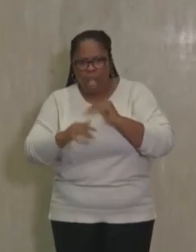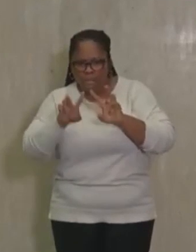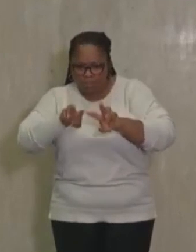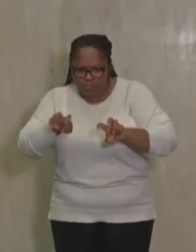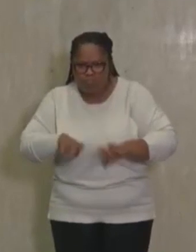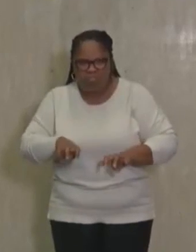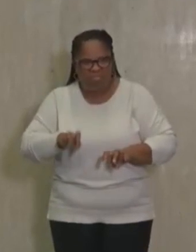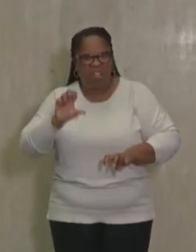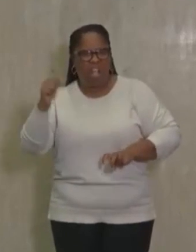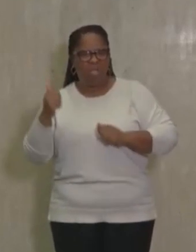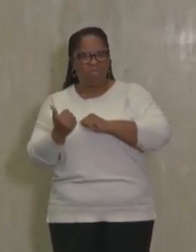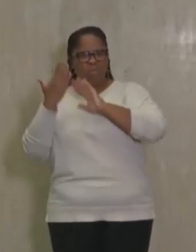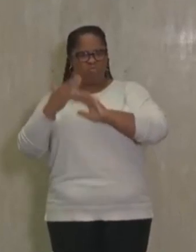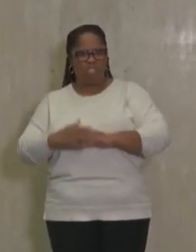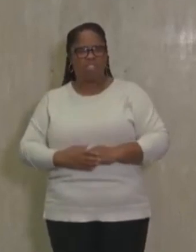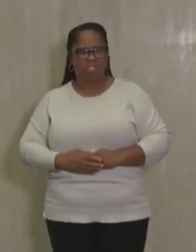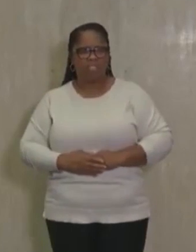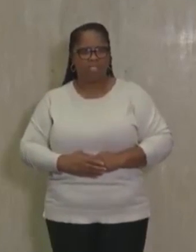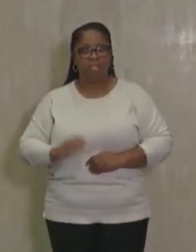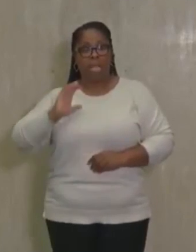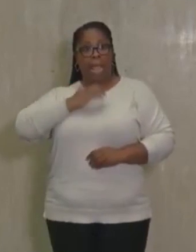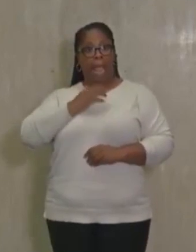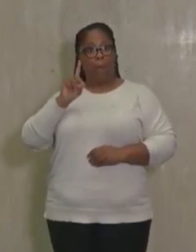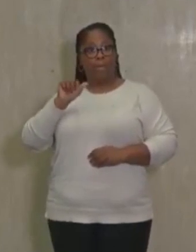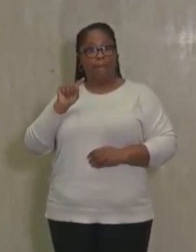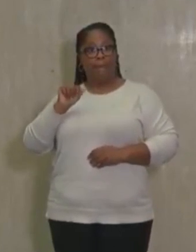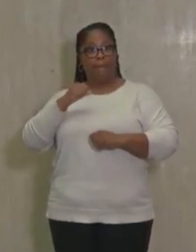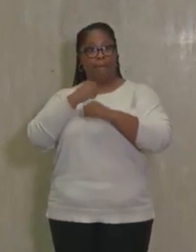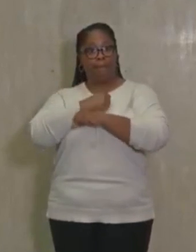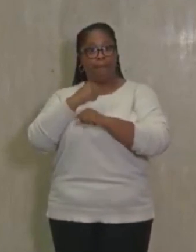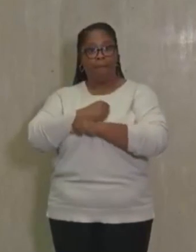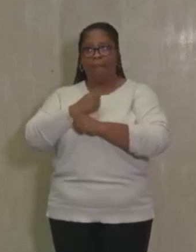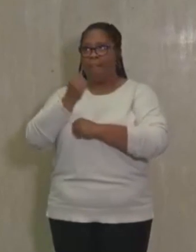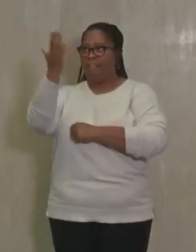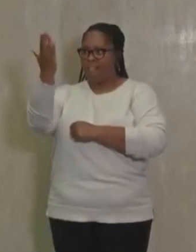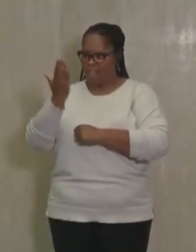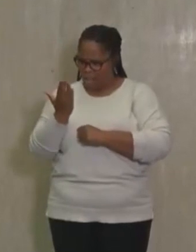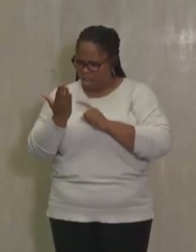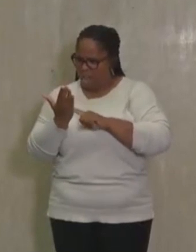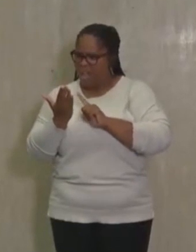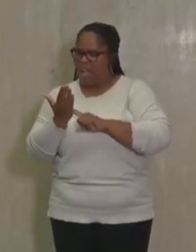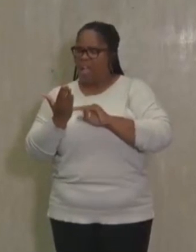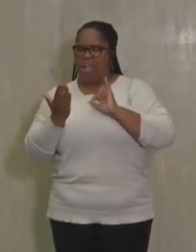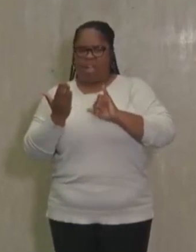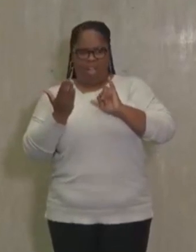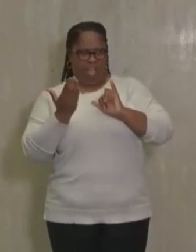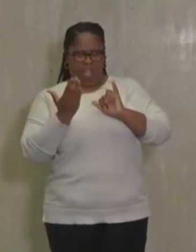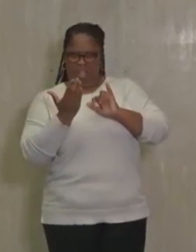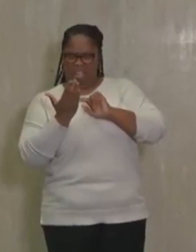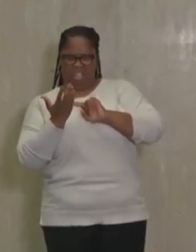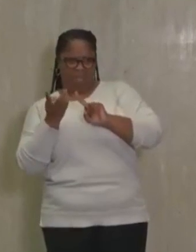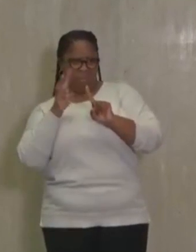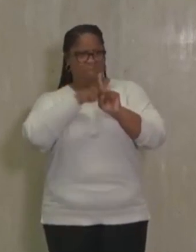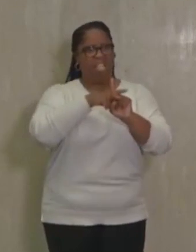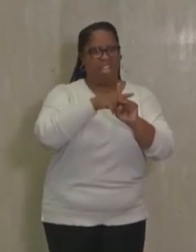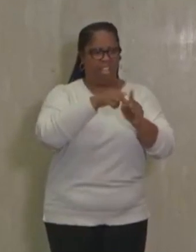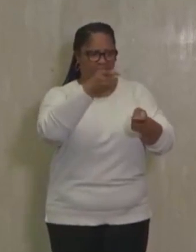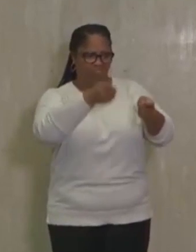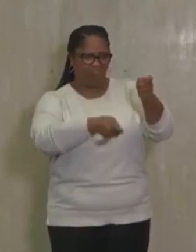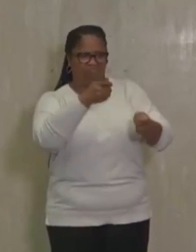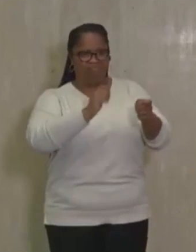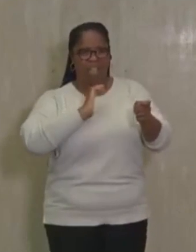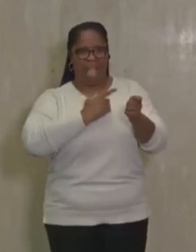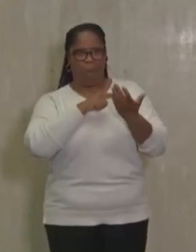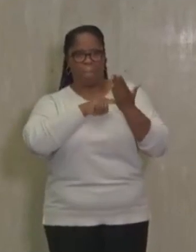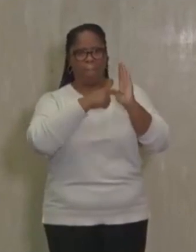to take the data we are getting and update and recalibrate our models of what would happen in the future as